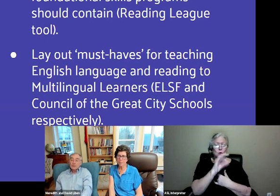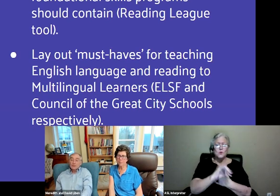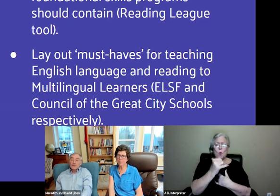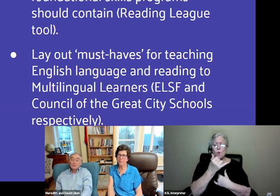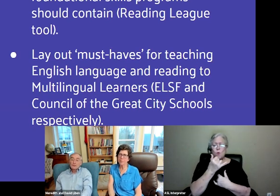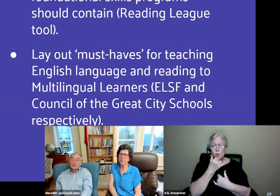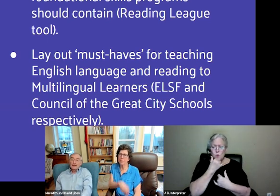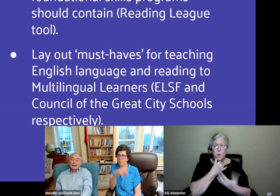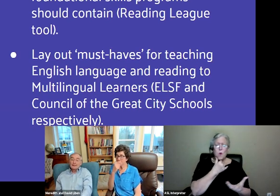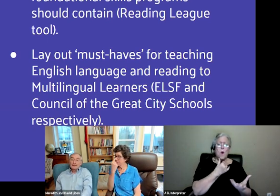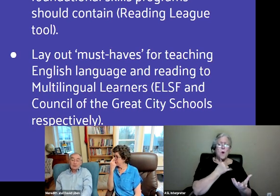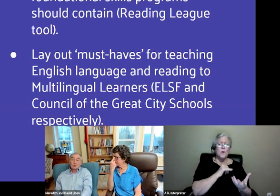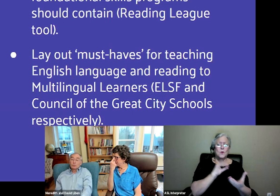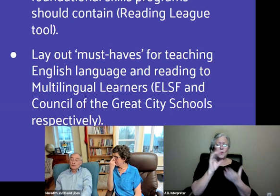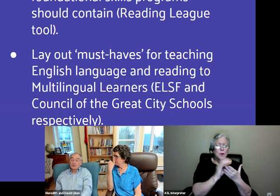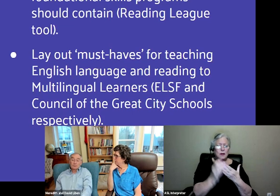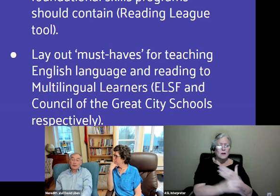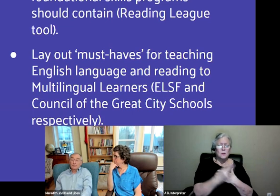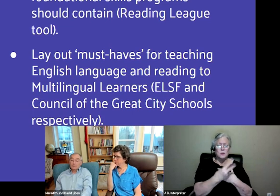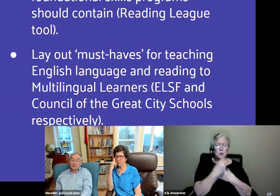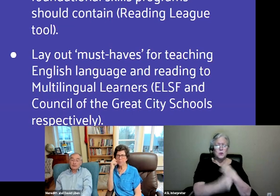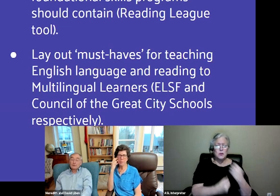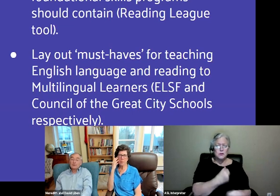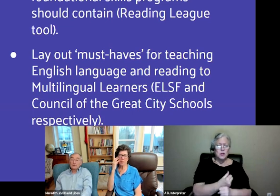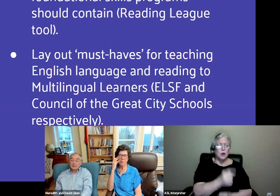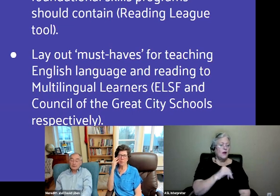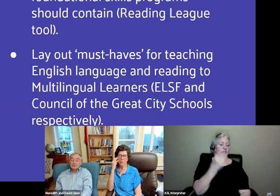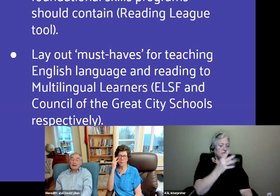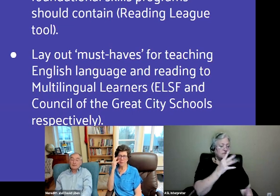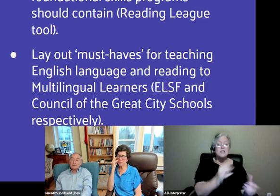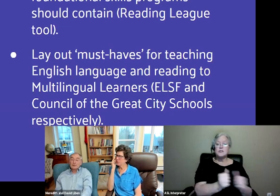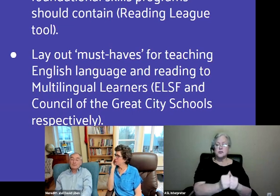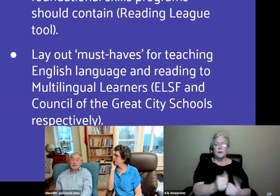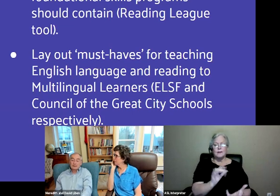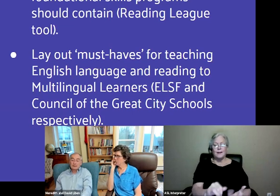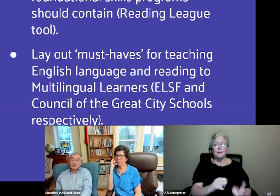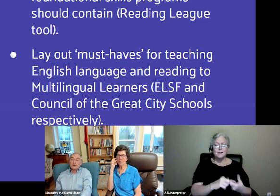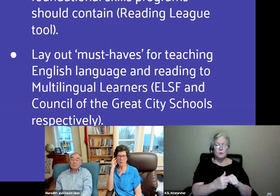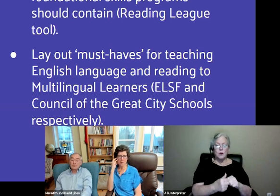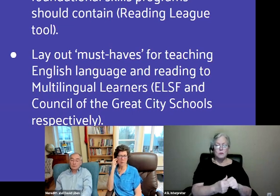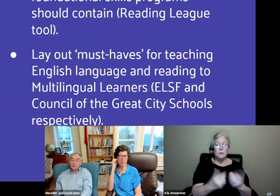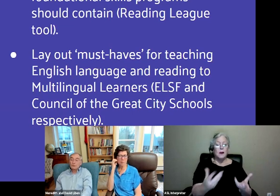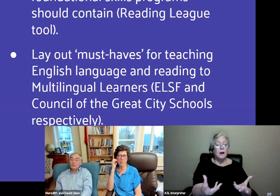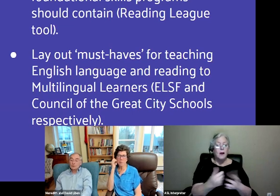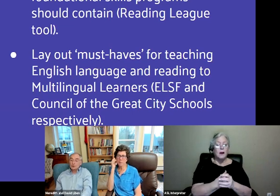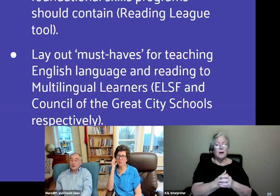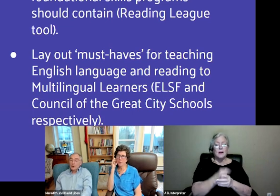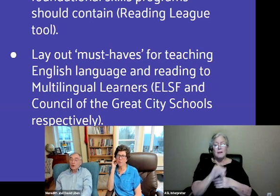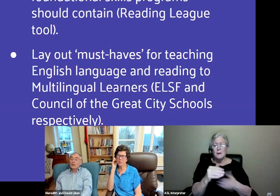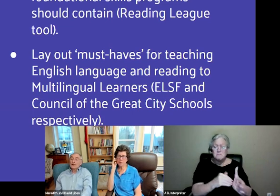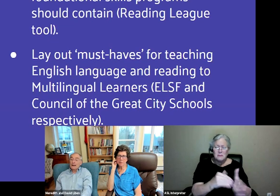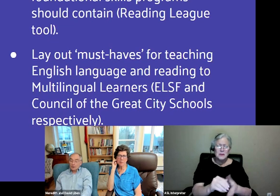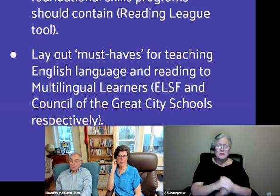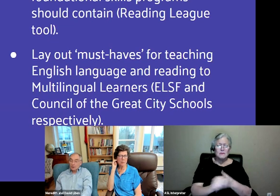with it. And that's really a problem. In addition to the millions of dollars, think of the alienation that produces with teachers.